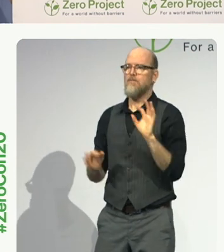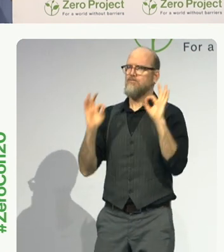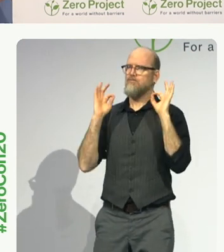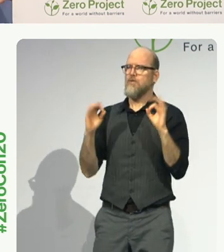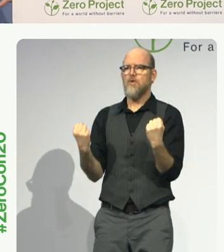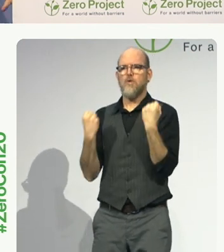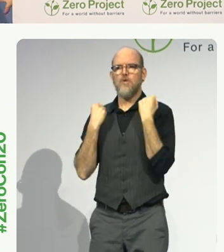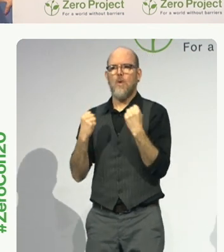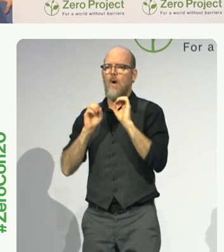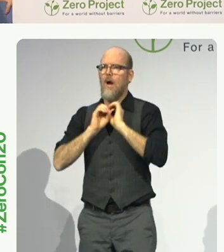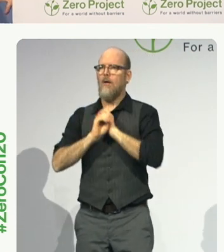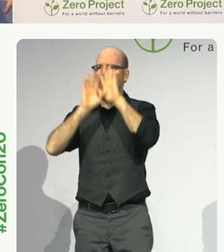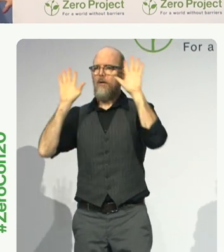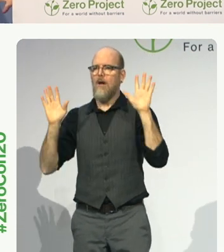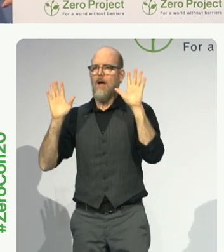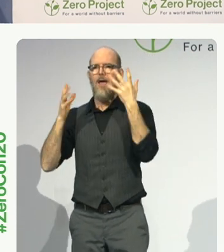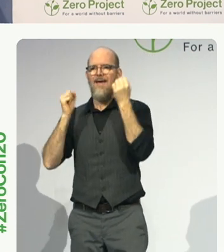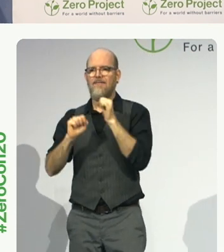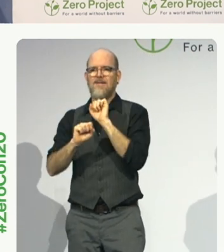protections. So what do we find?